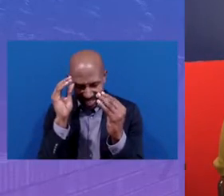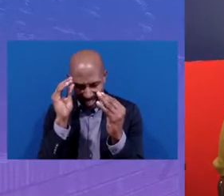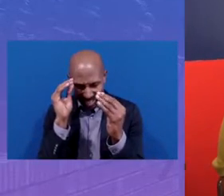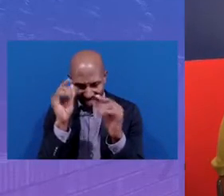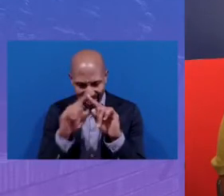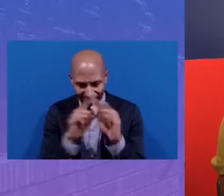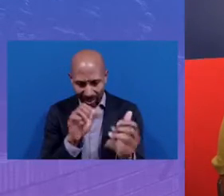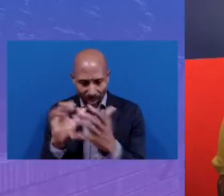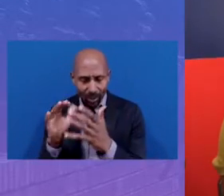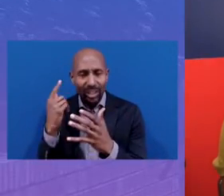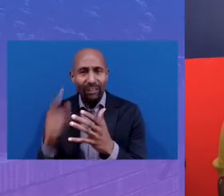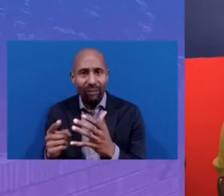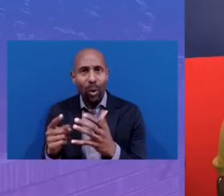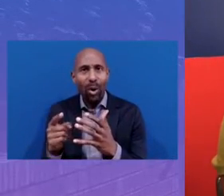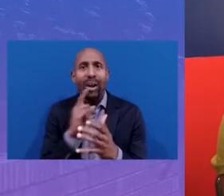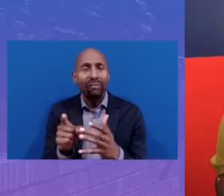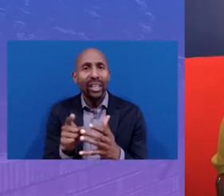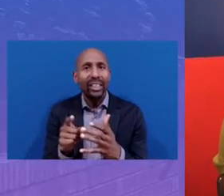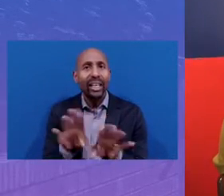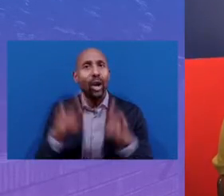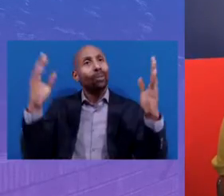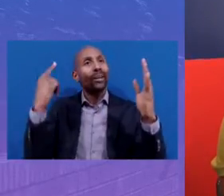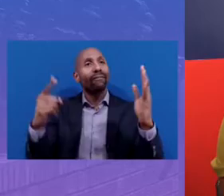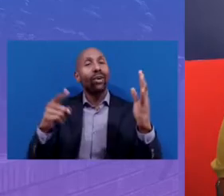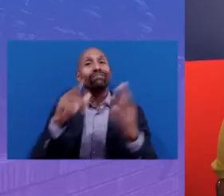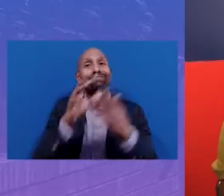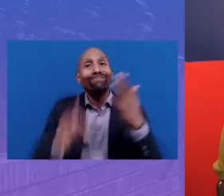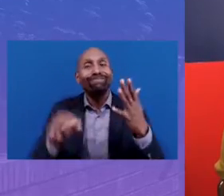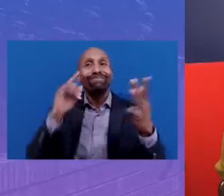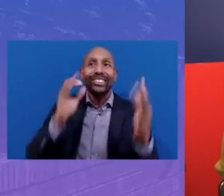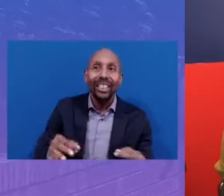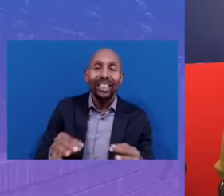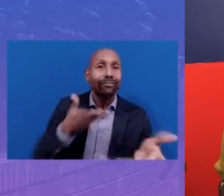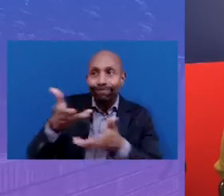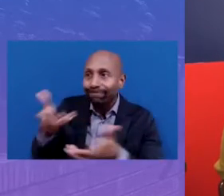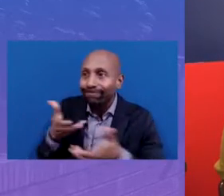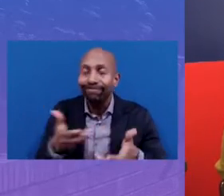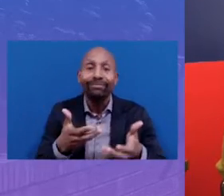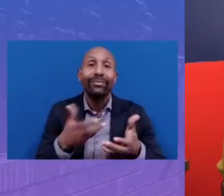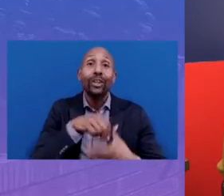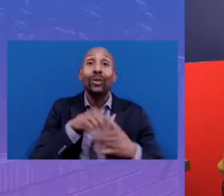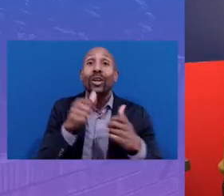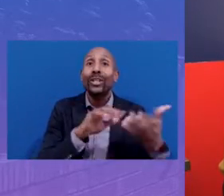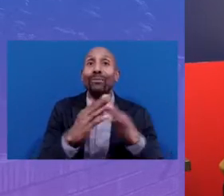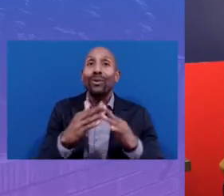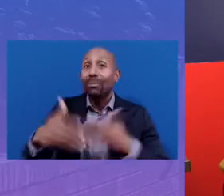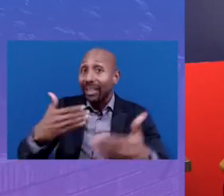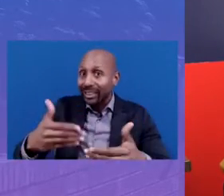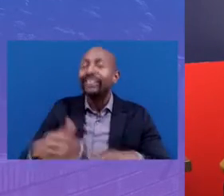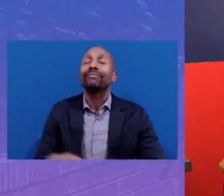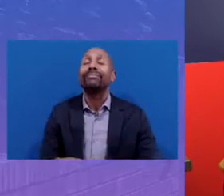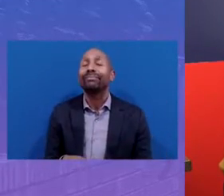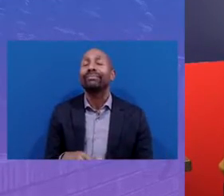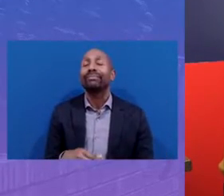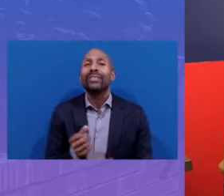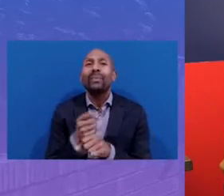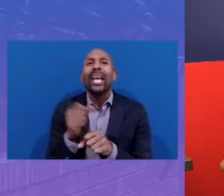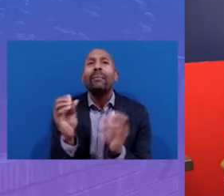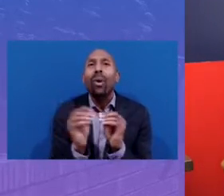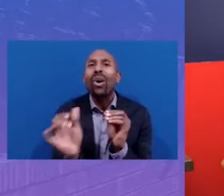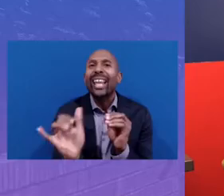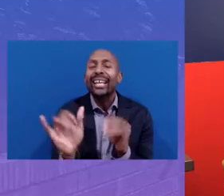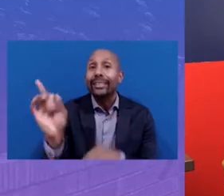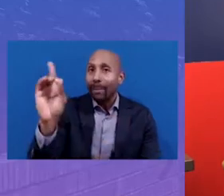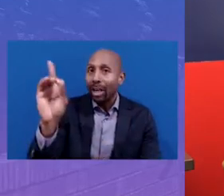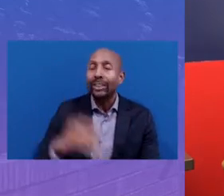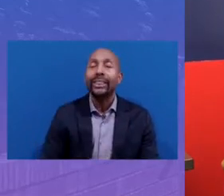to democratize school as part of a community process, and as a result, I